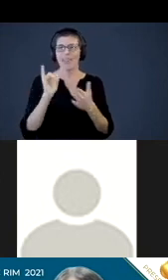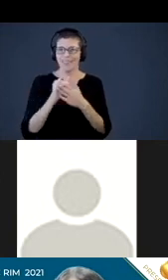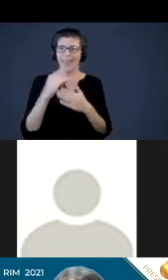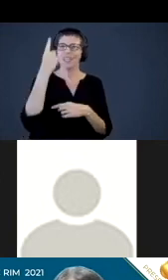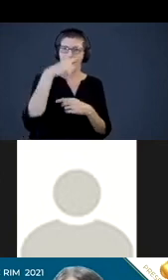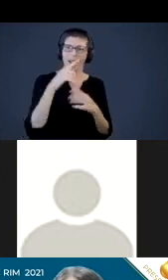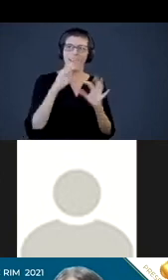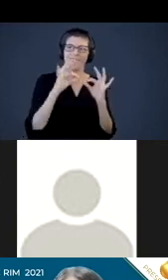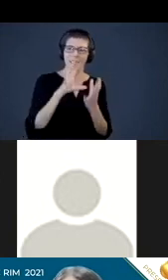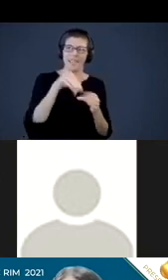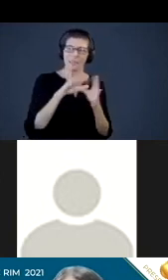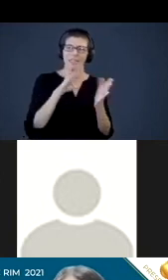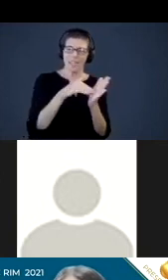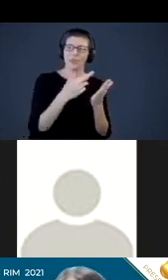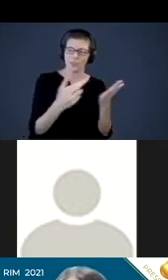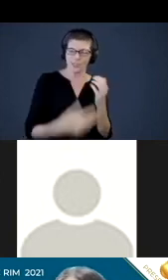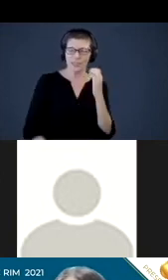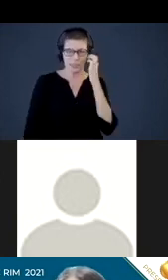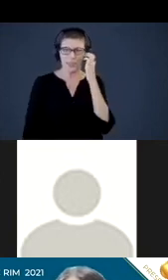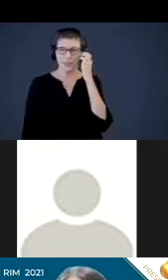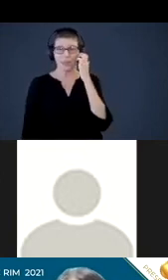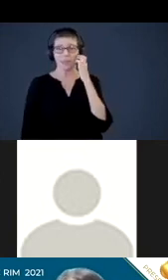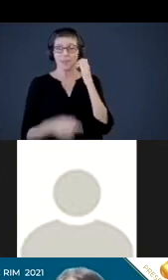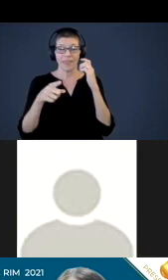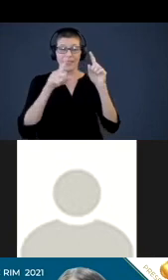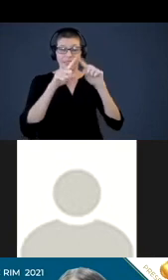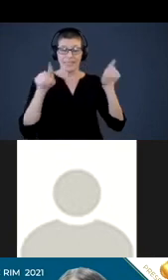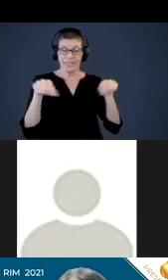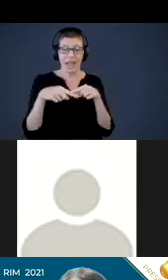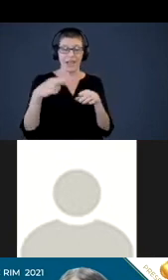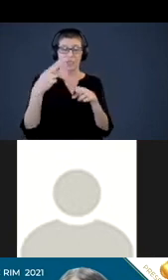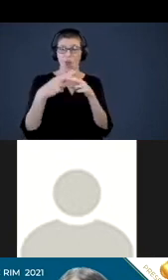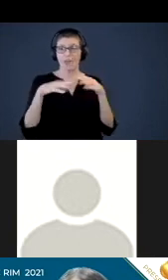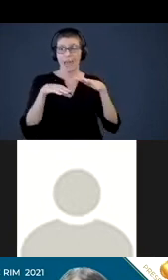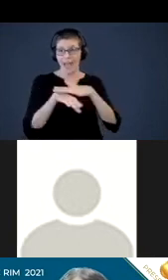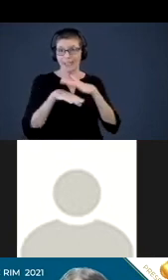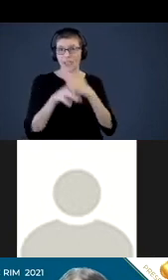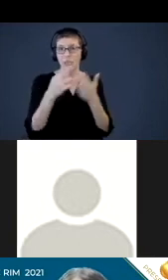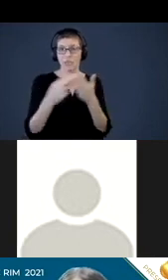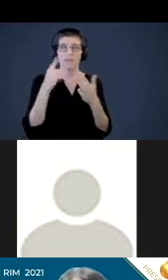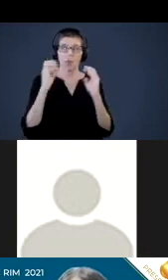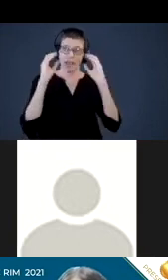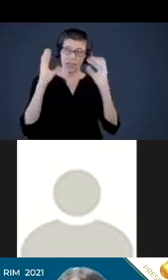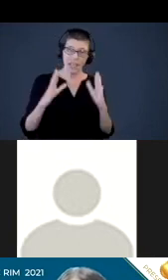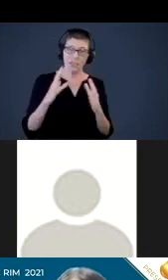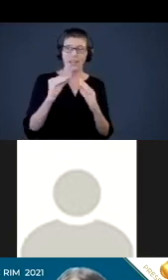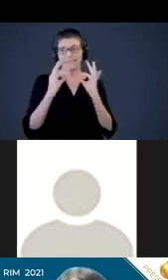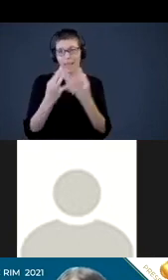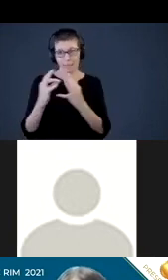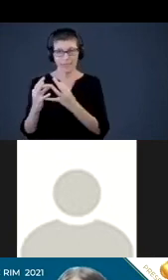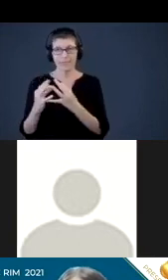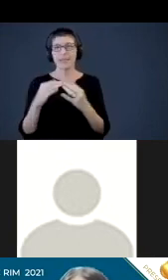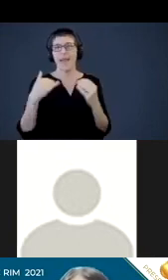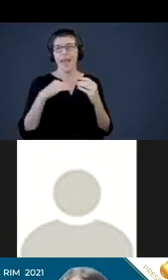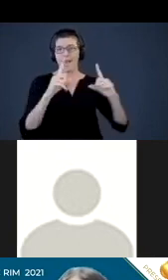Center resources. This slide is called Access Resources for Educators and Families. On this slide is a